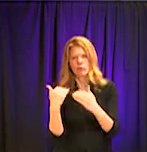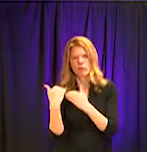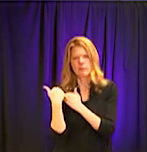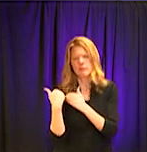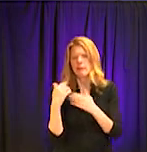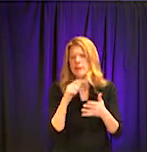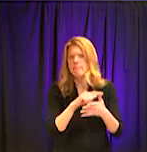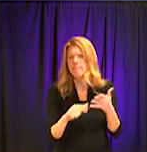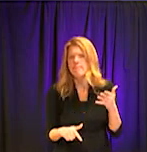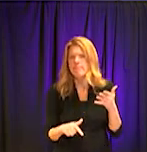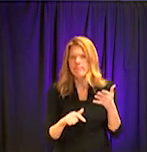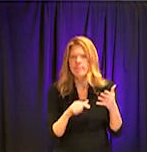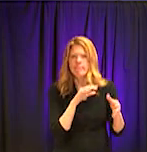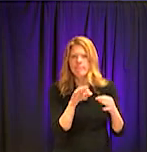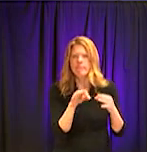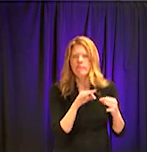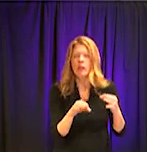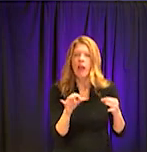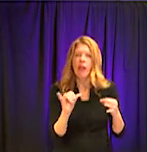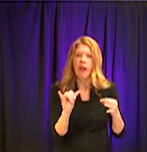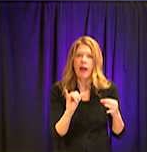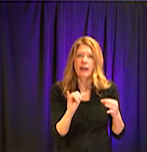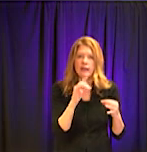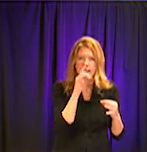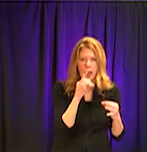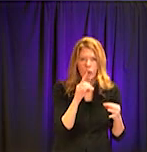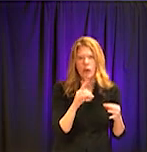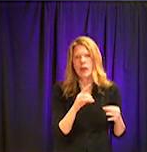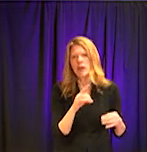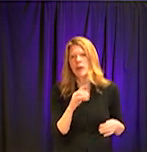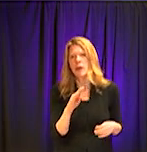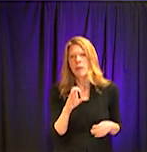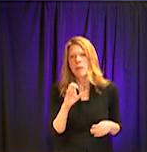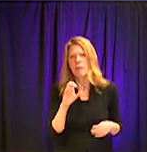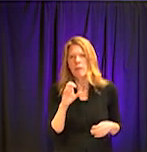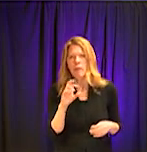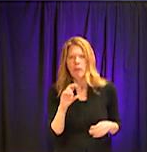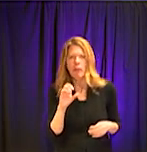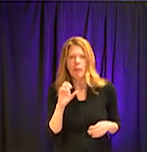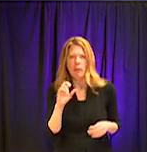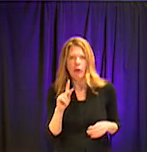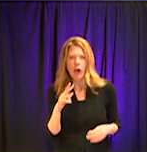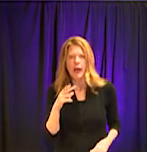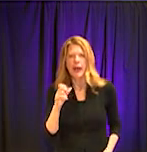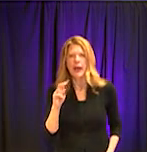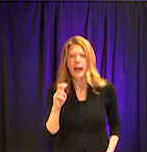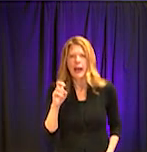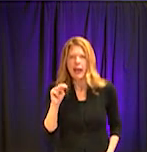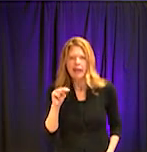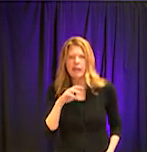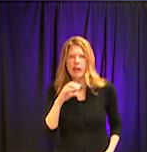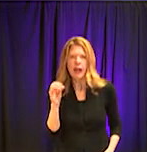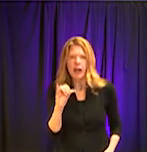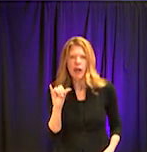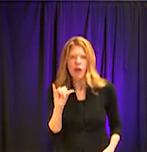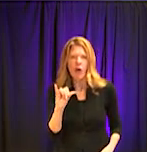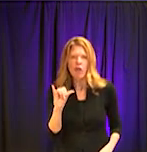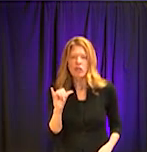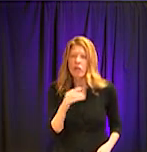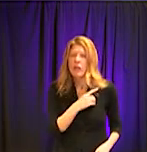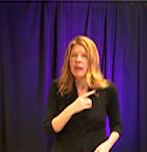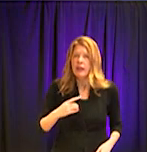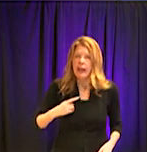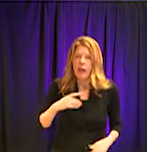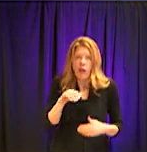The cities of Brookhaven, Dunwoody, Clarkston and Decatur have now all implemented some sort of restaurant